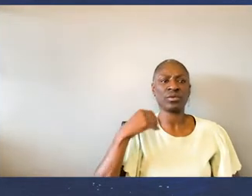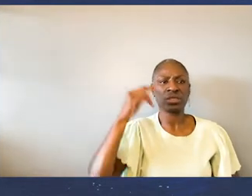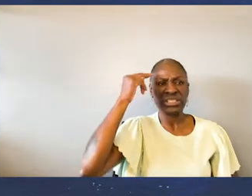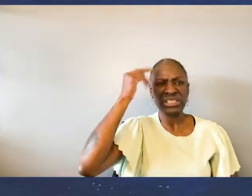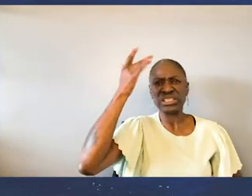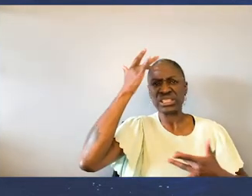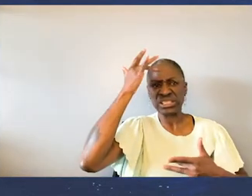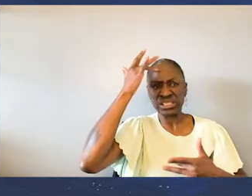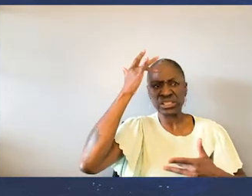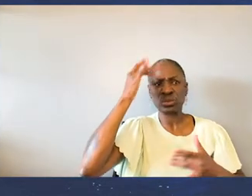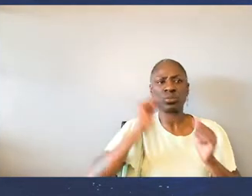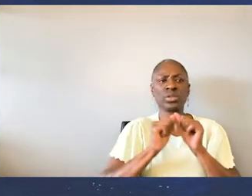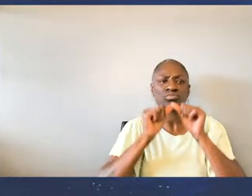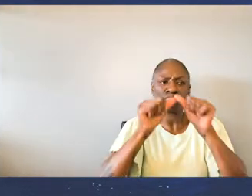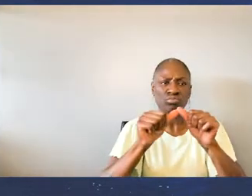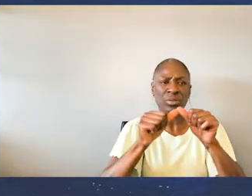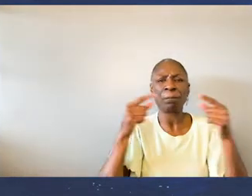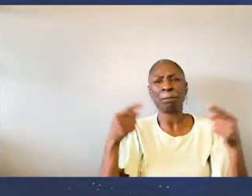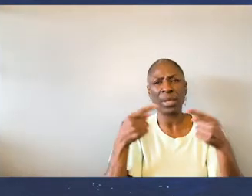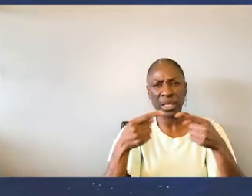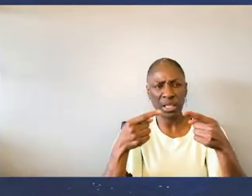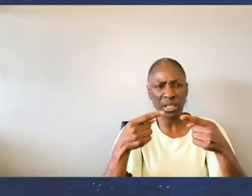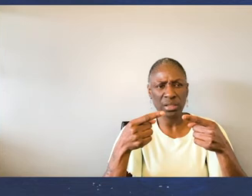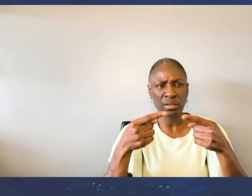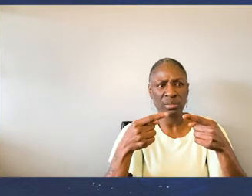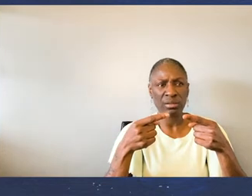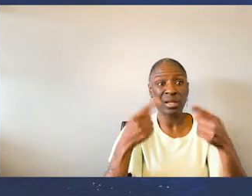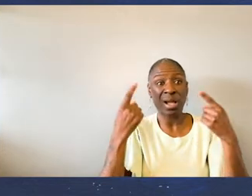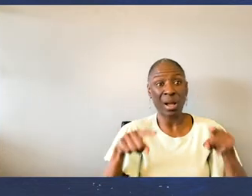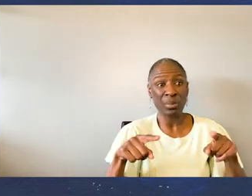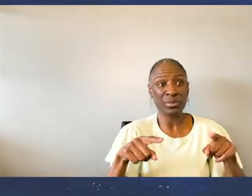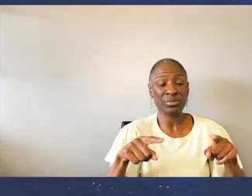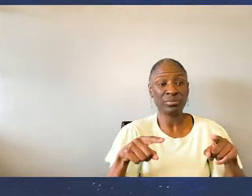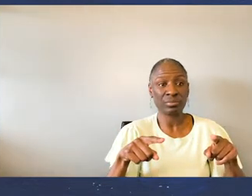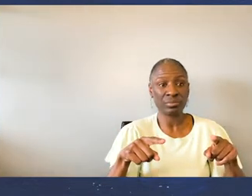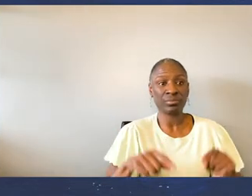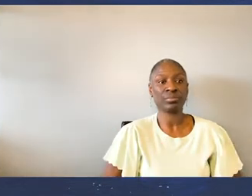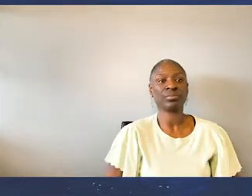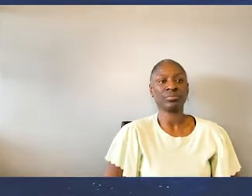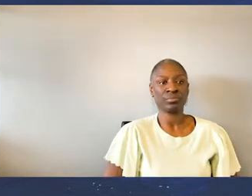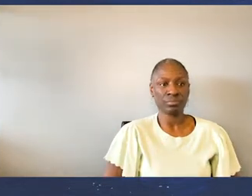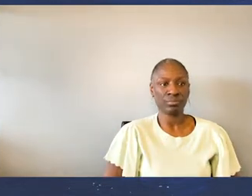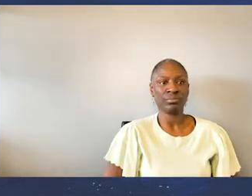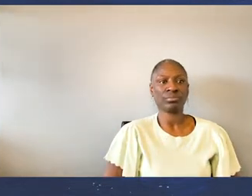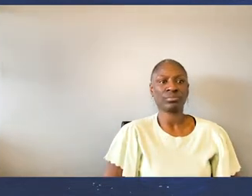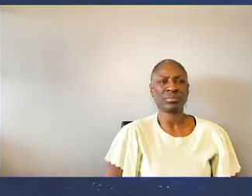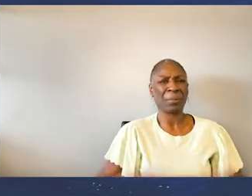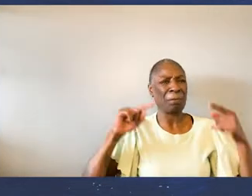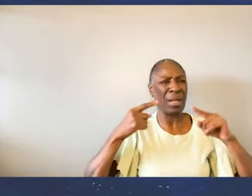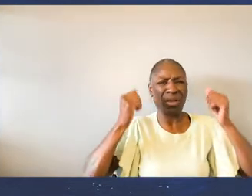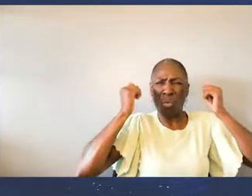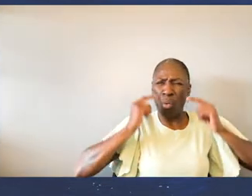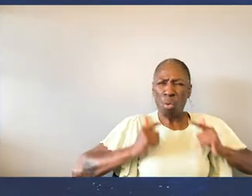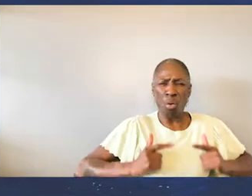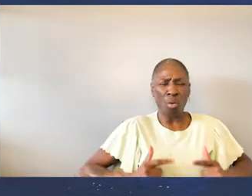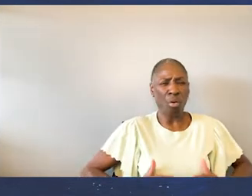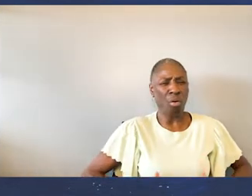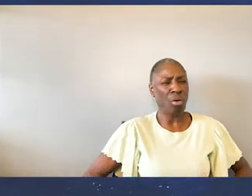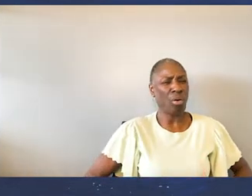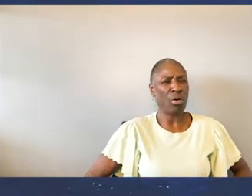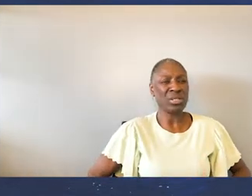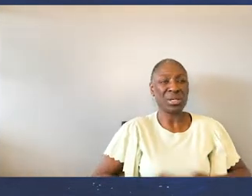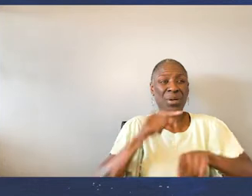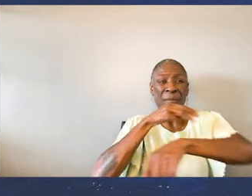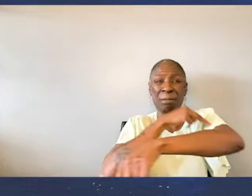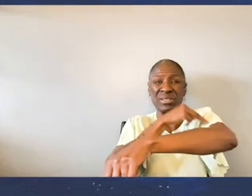this neurological disease slash chronic pain disorder that results in me having pain in all my extremities, as well as widespread muscle